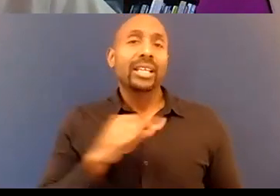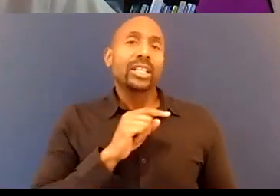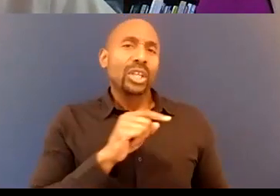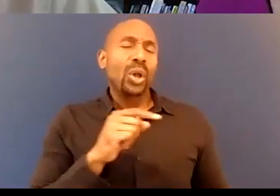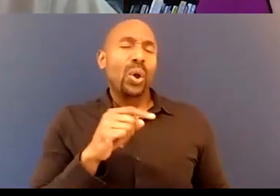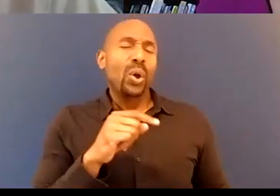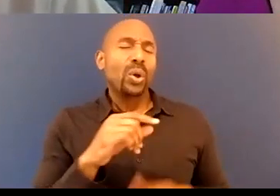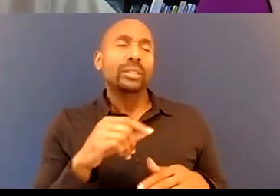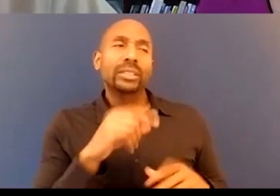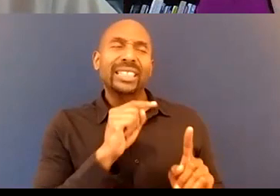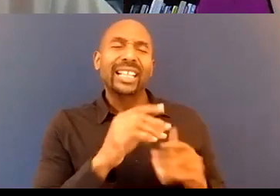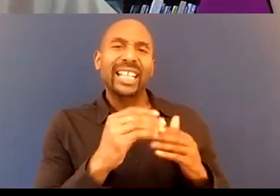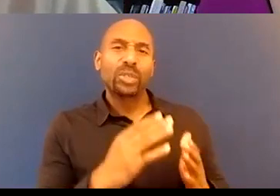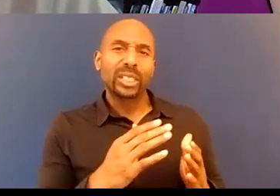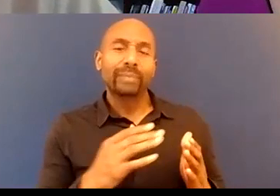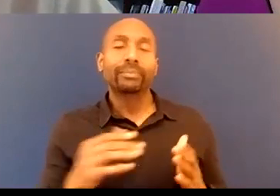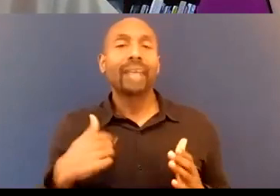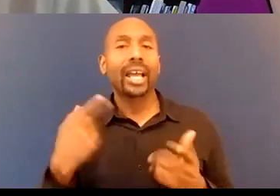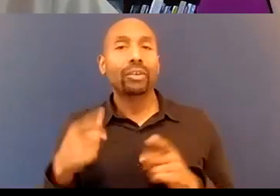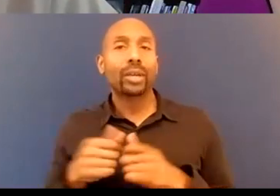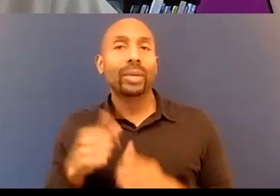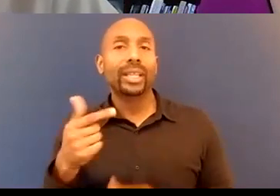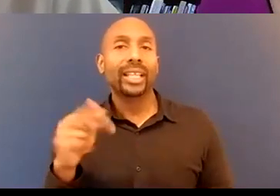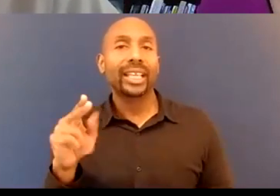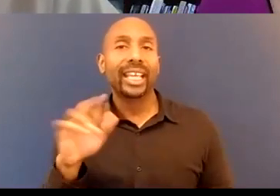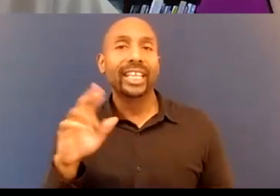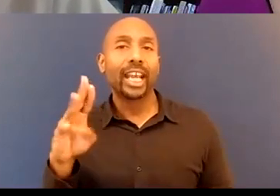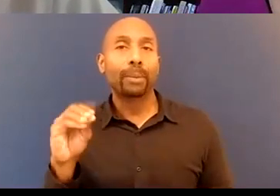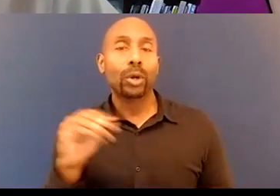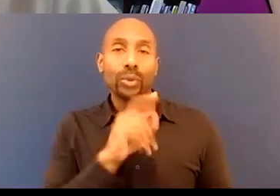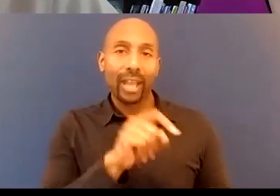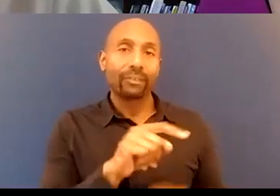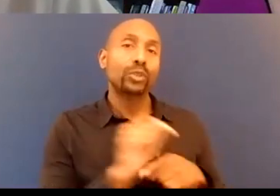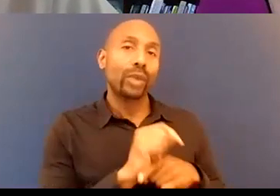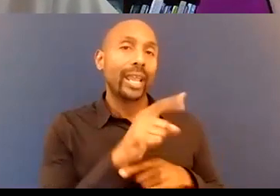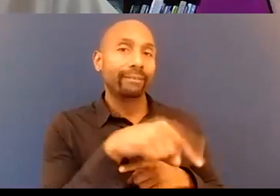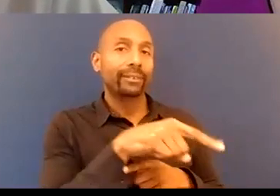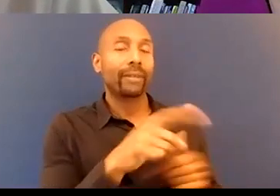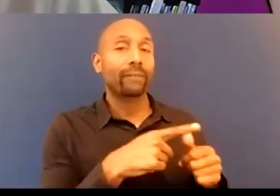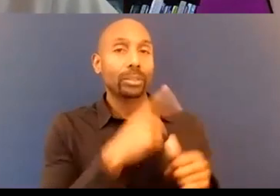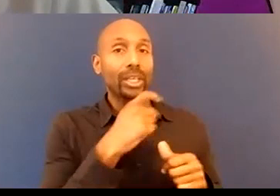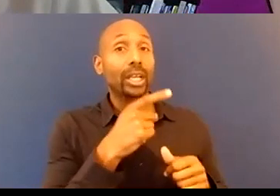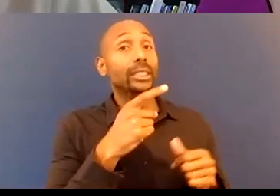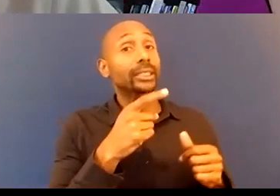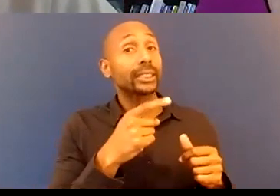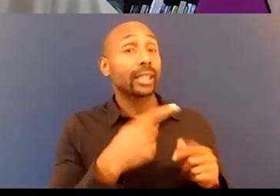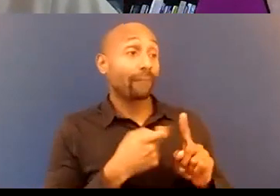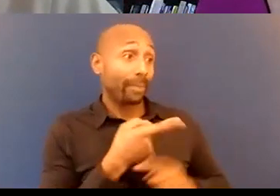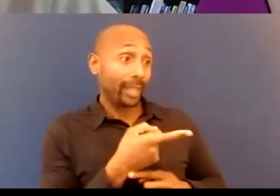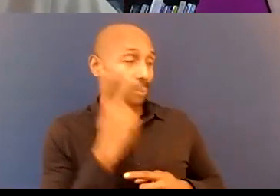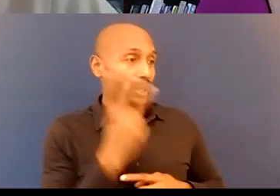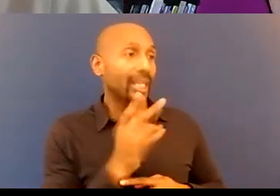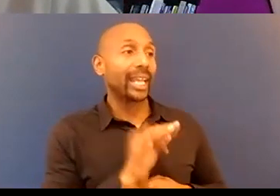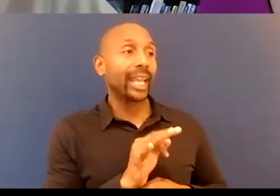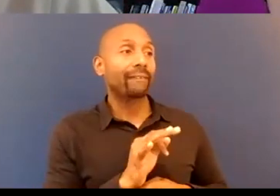you'll get more out of training that group to determine whether or not this is going to be legit or not and you can tell when you